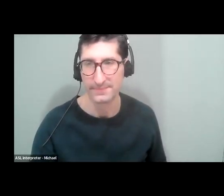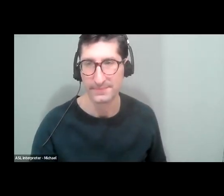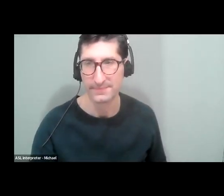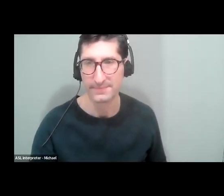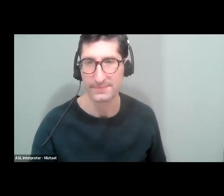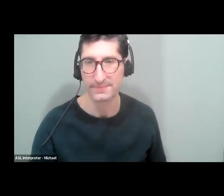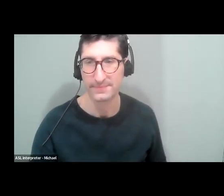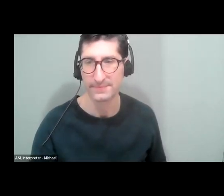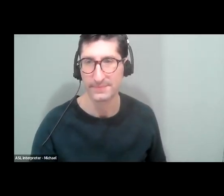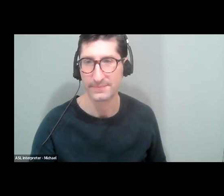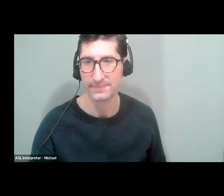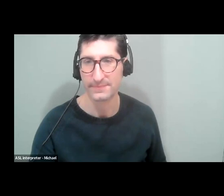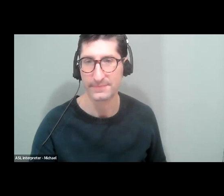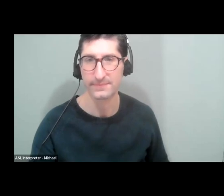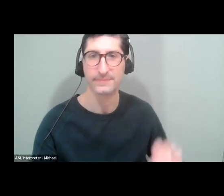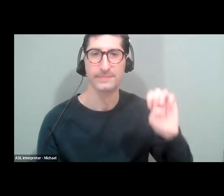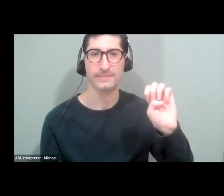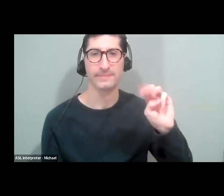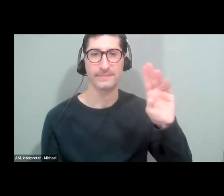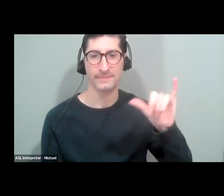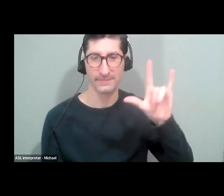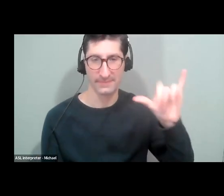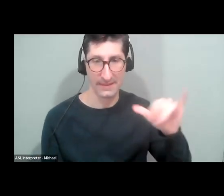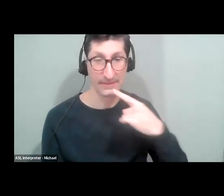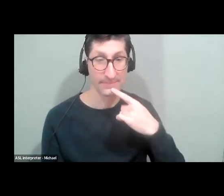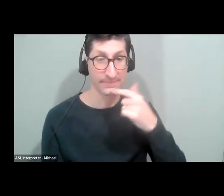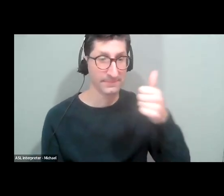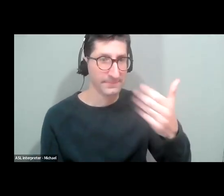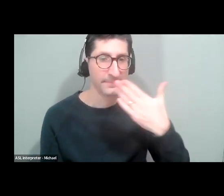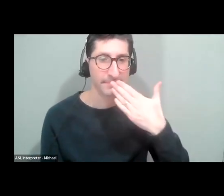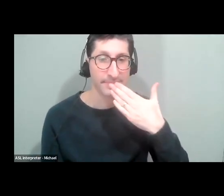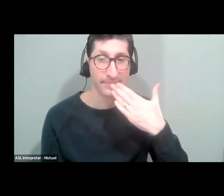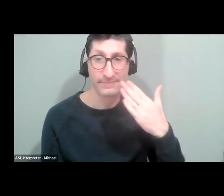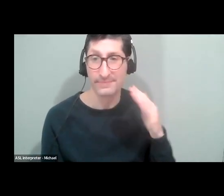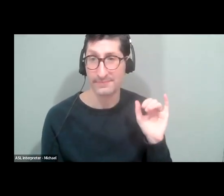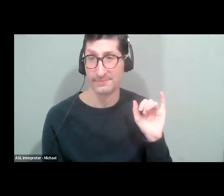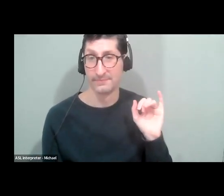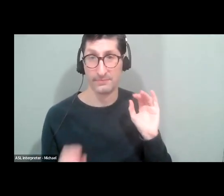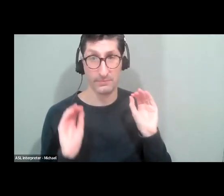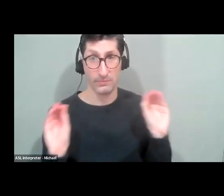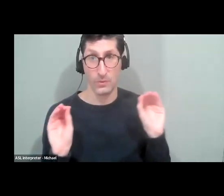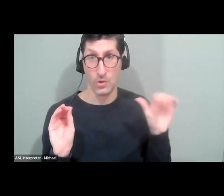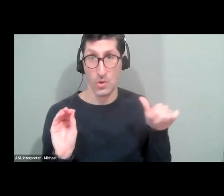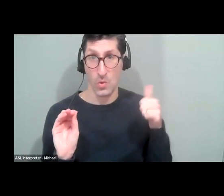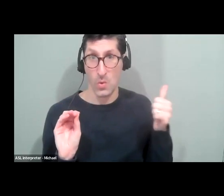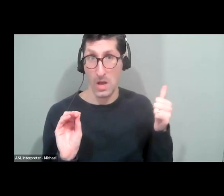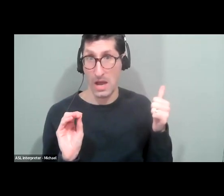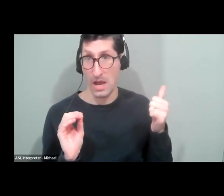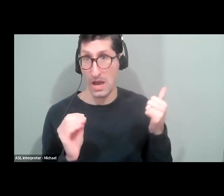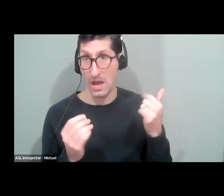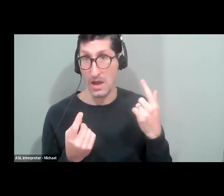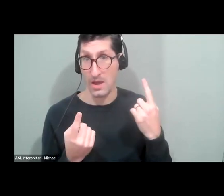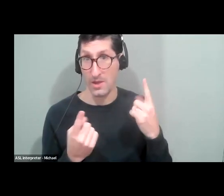Thank you, and if there are no other, and if there are no other outstanding questions,